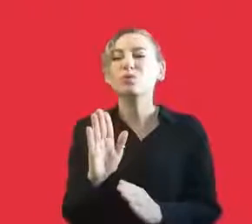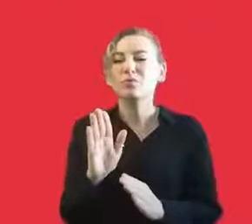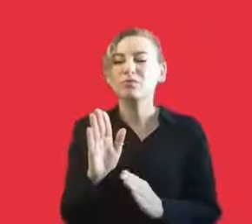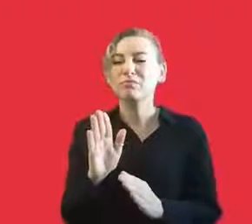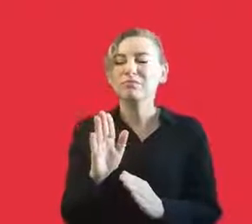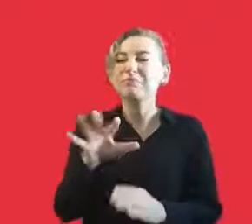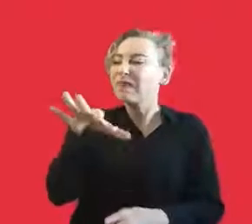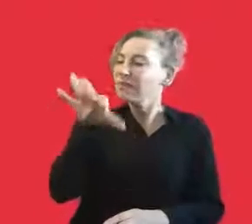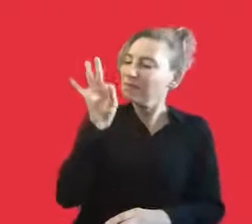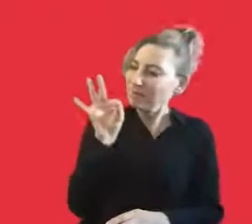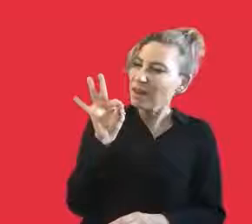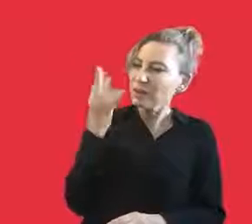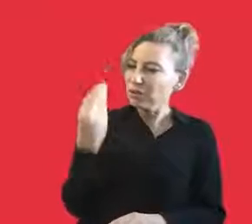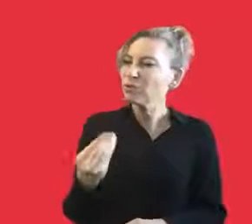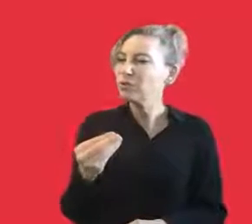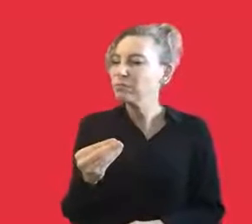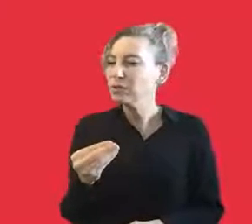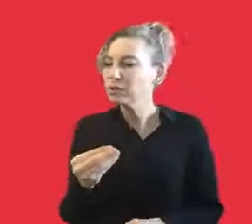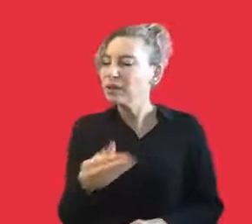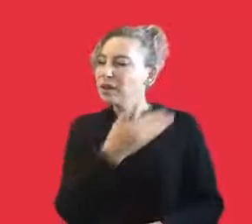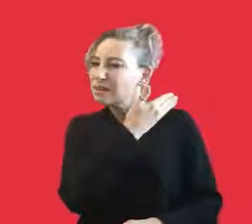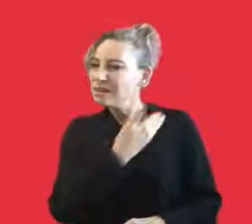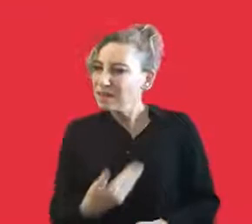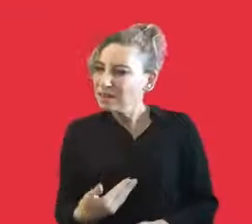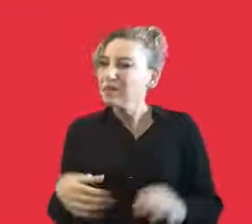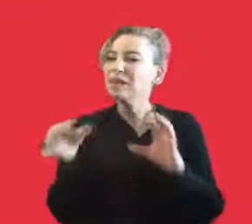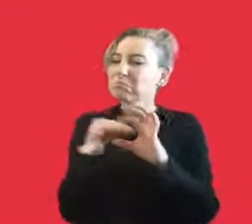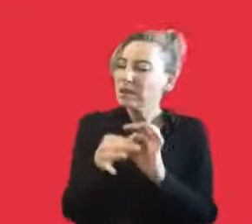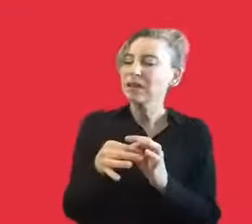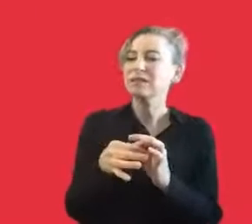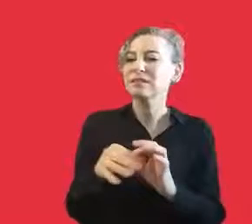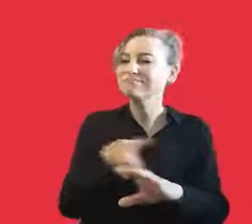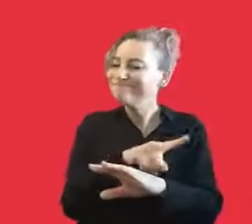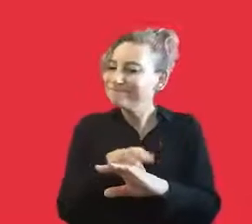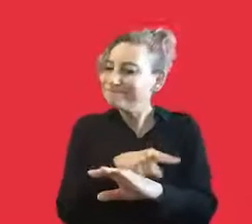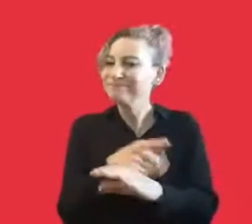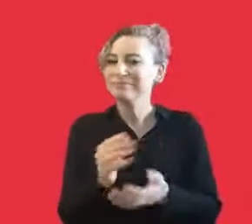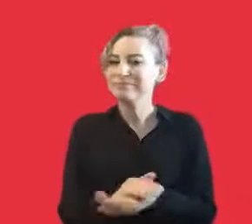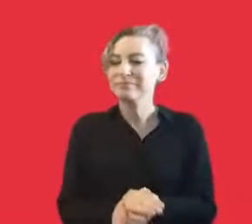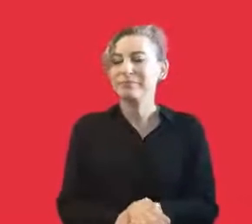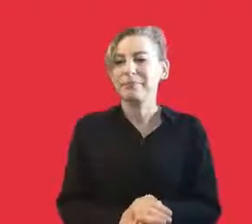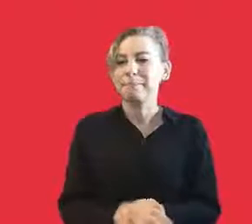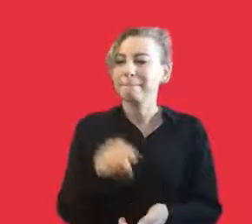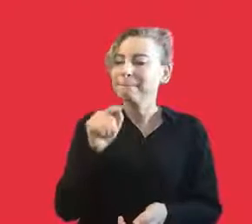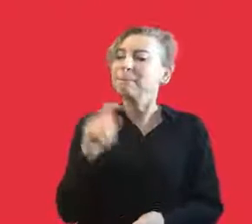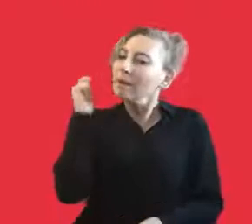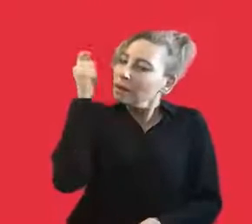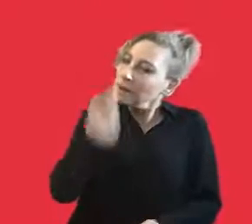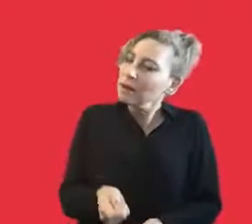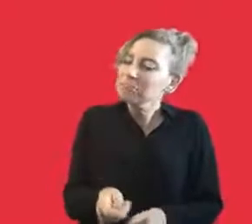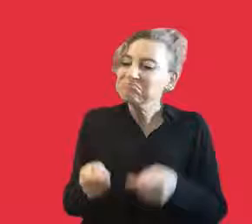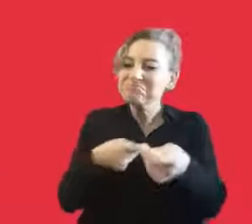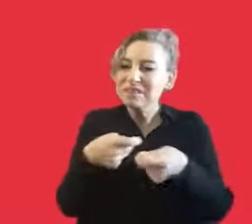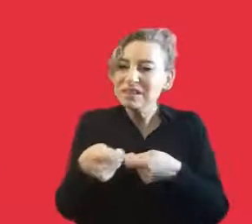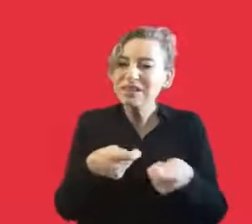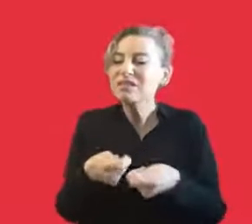functioning. And sometimes it is about preference. You can be amateur. And this can be through passion and love. And when it comes to